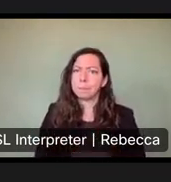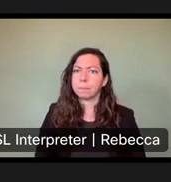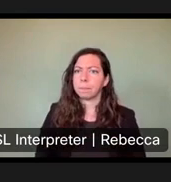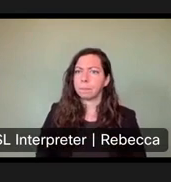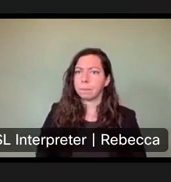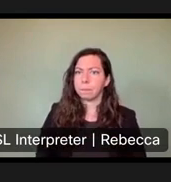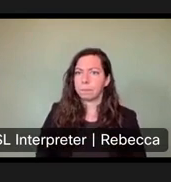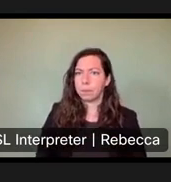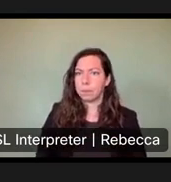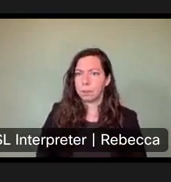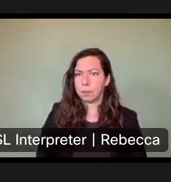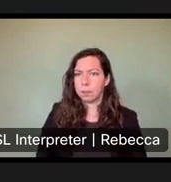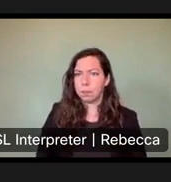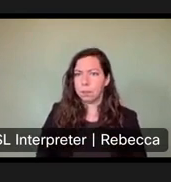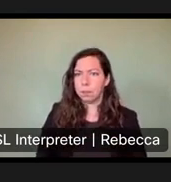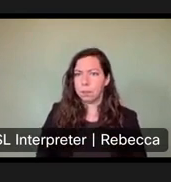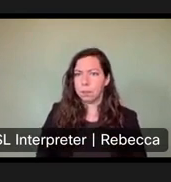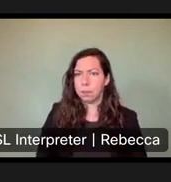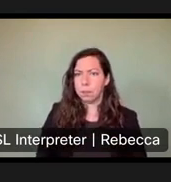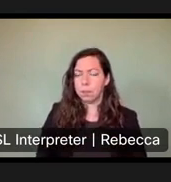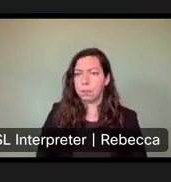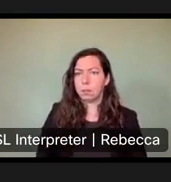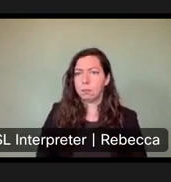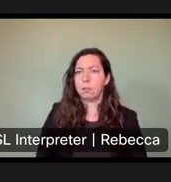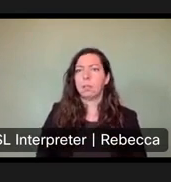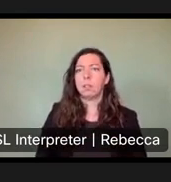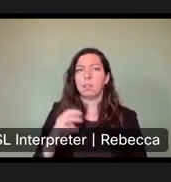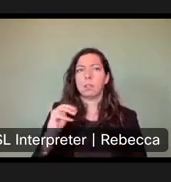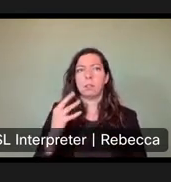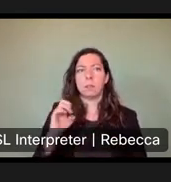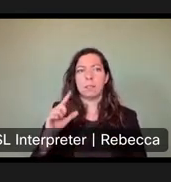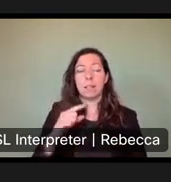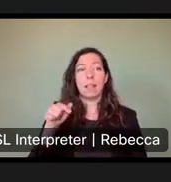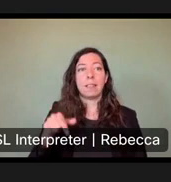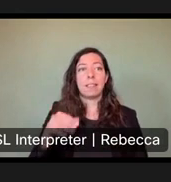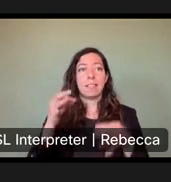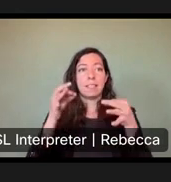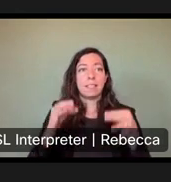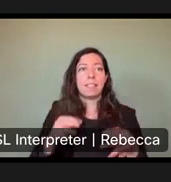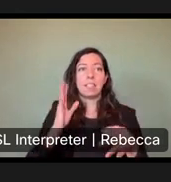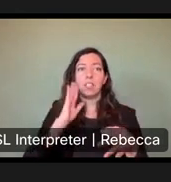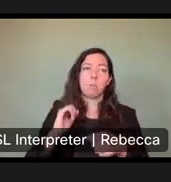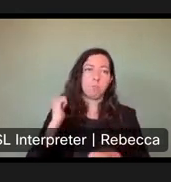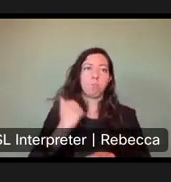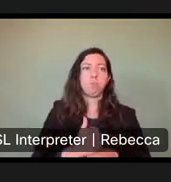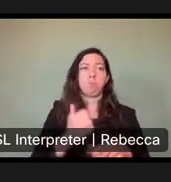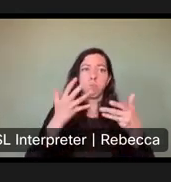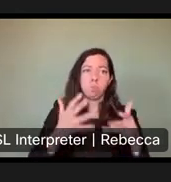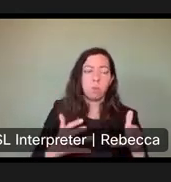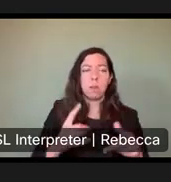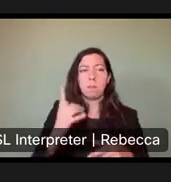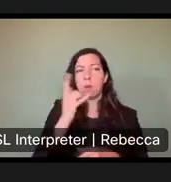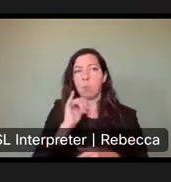So, Michael says this will be unilateral though. I'm not sure how they plan to do that for the motorboat registration